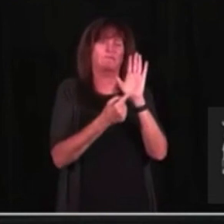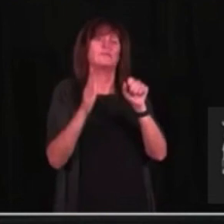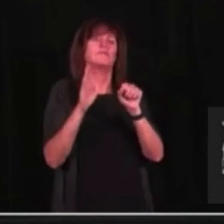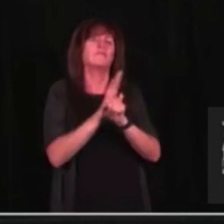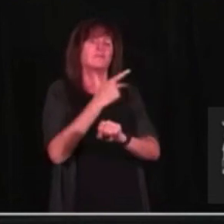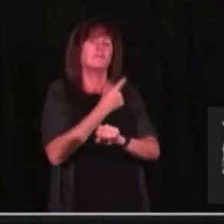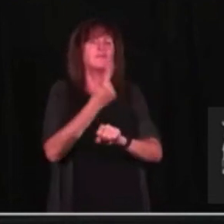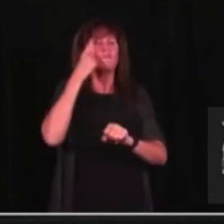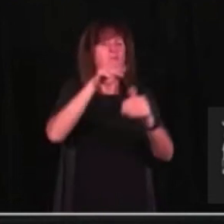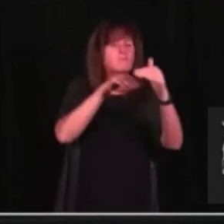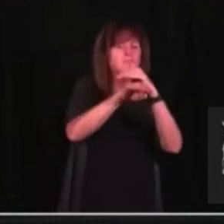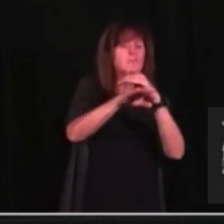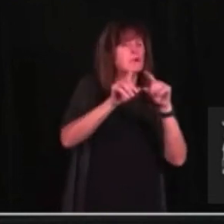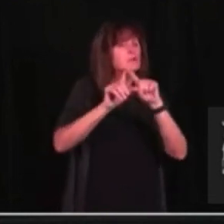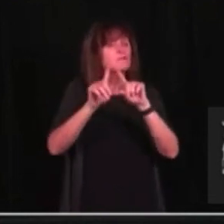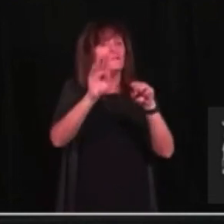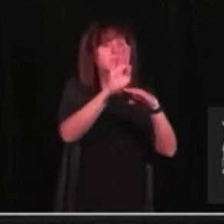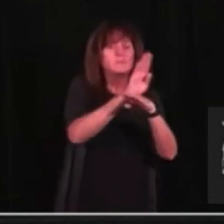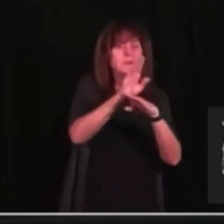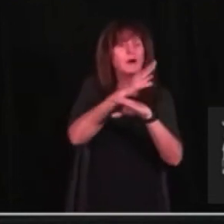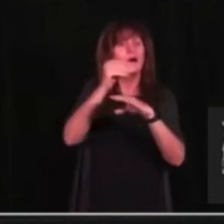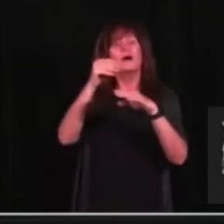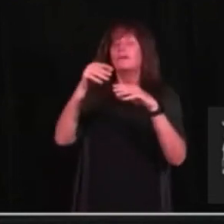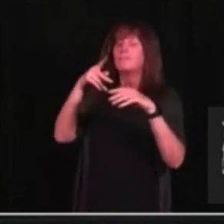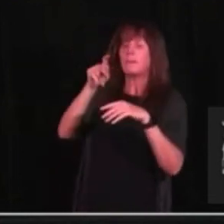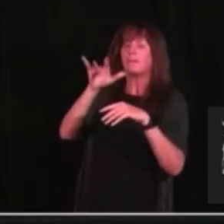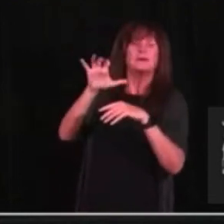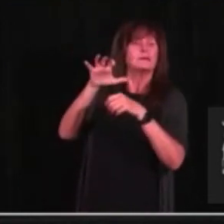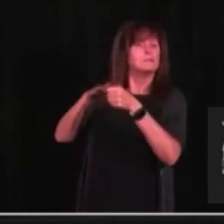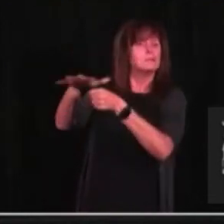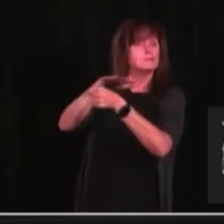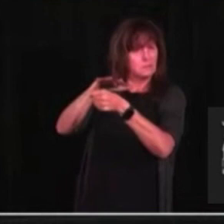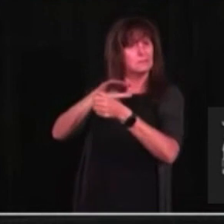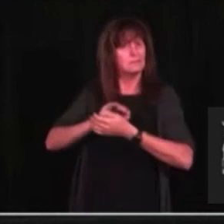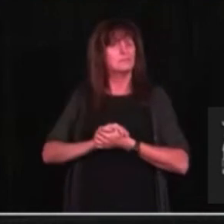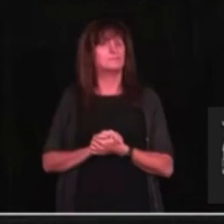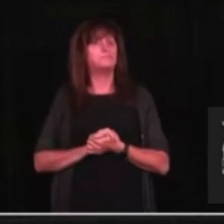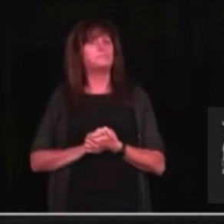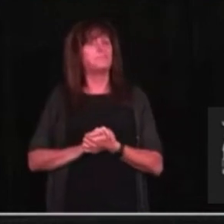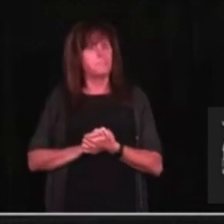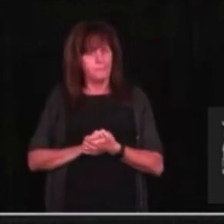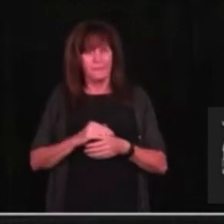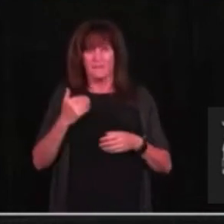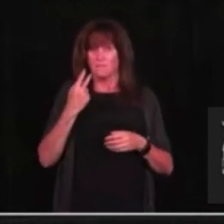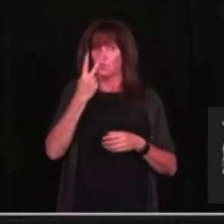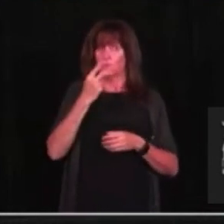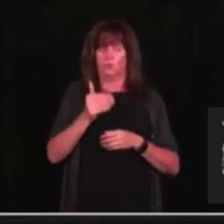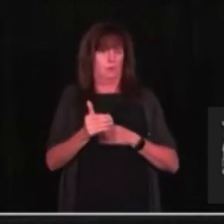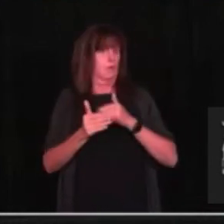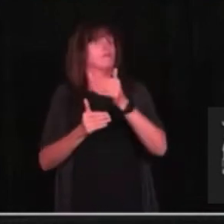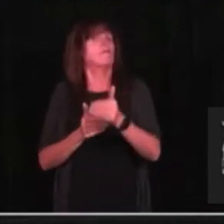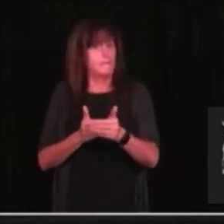businesses and public settings. This process will occur through two steps this fall. Beginning September